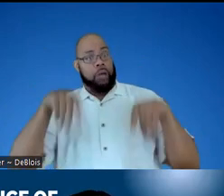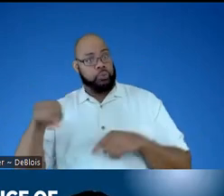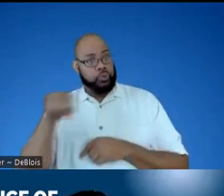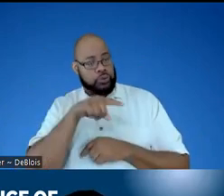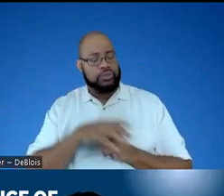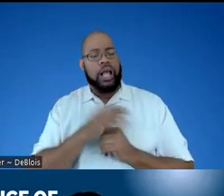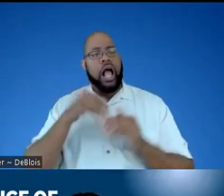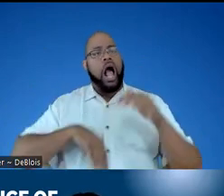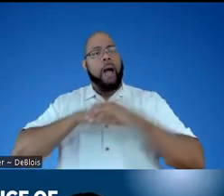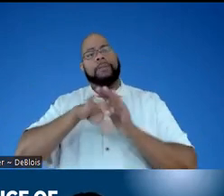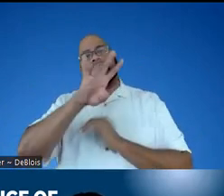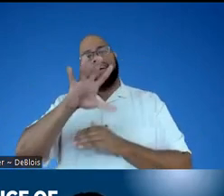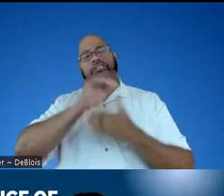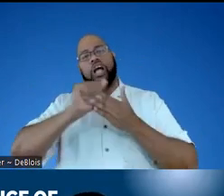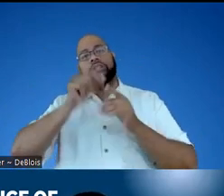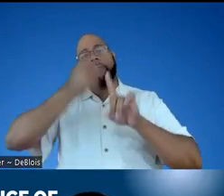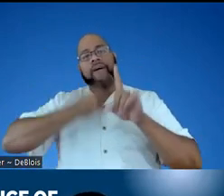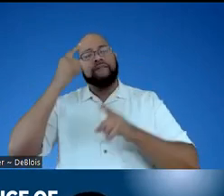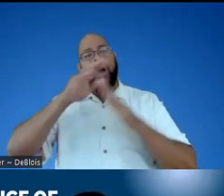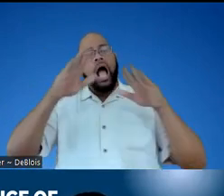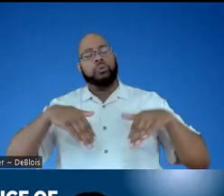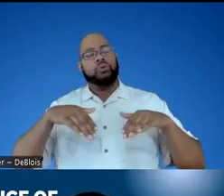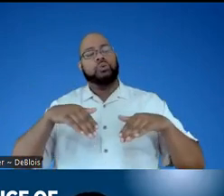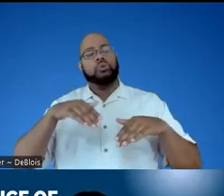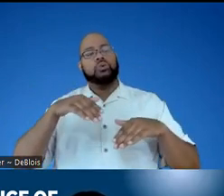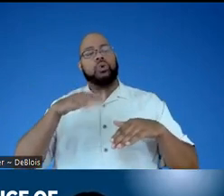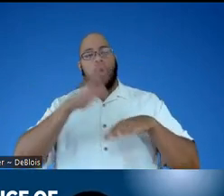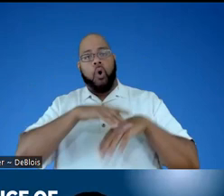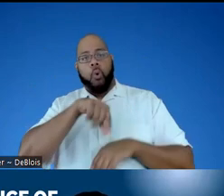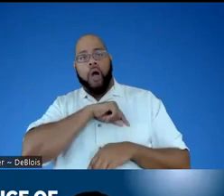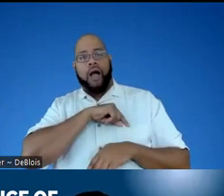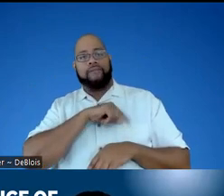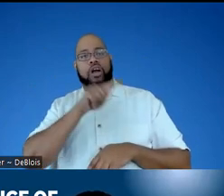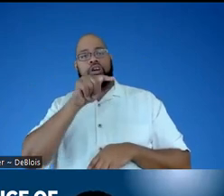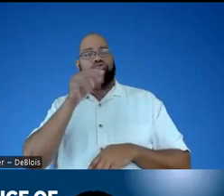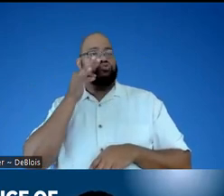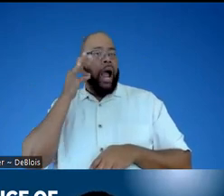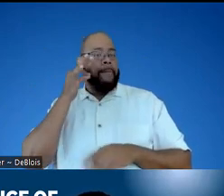and up to $75 per month for eligible on qualifying tribal lands.